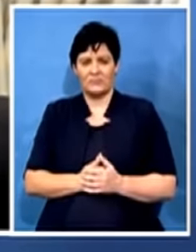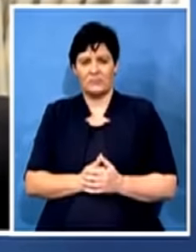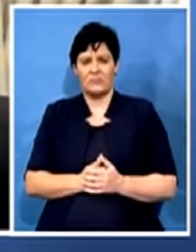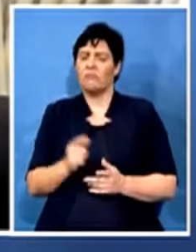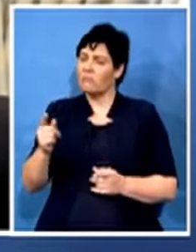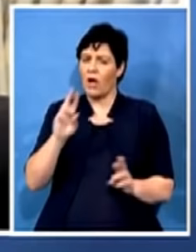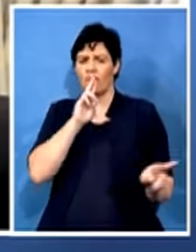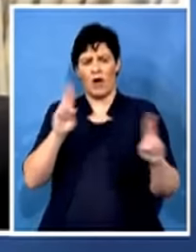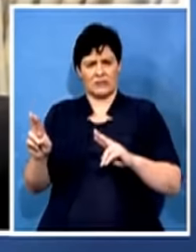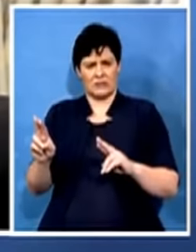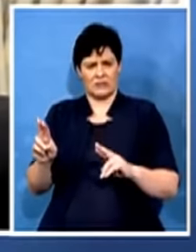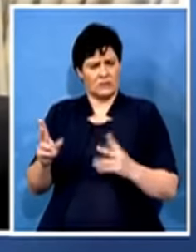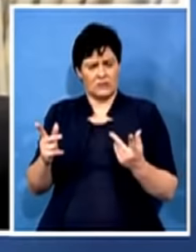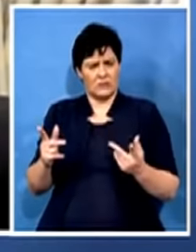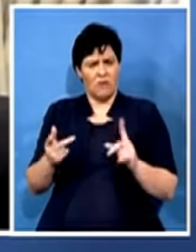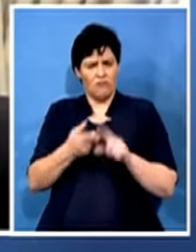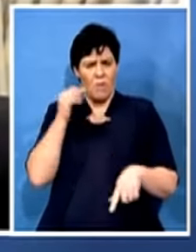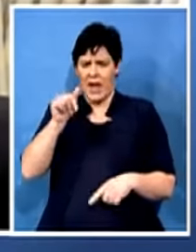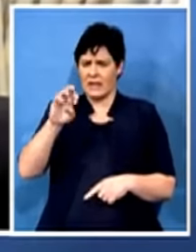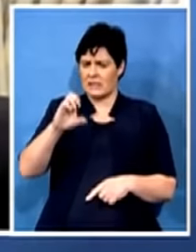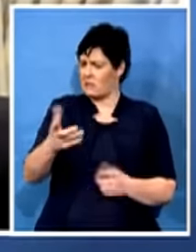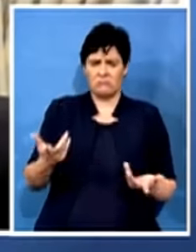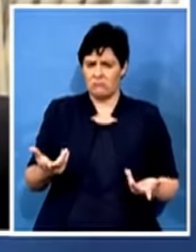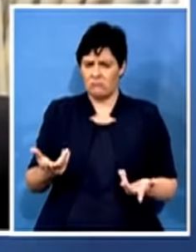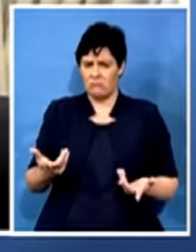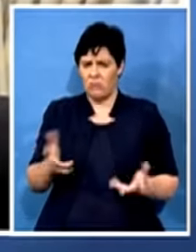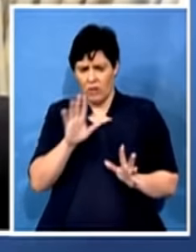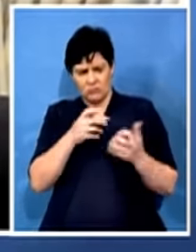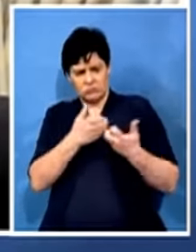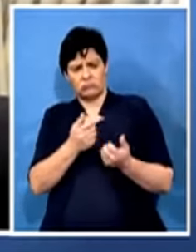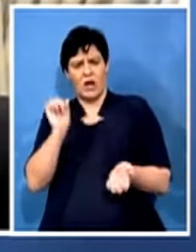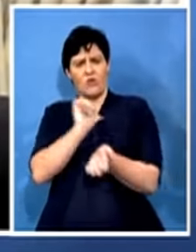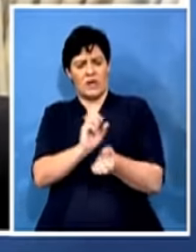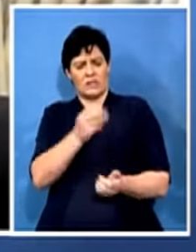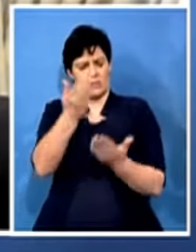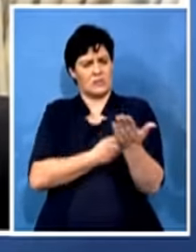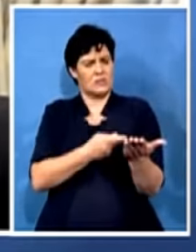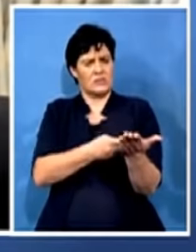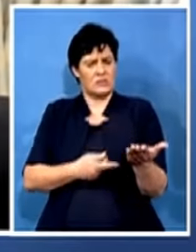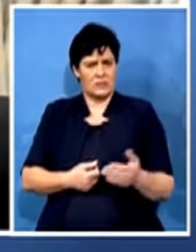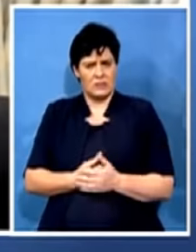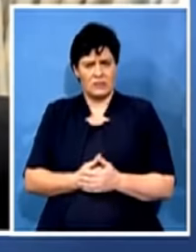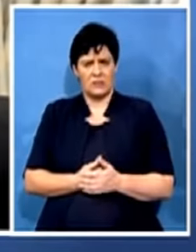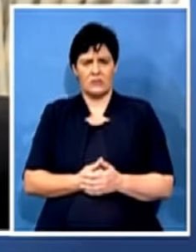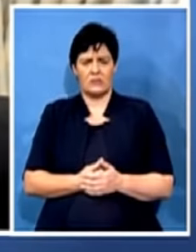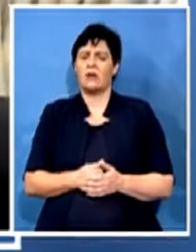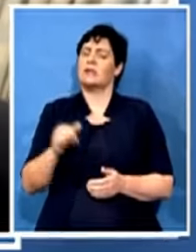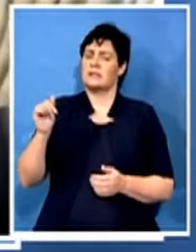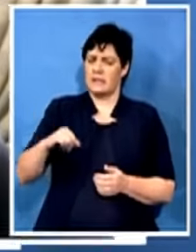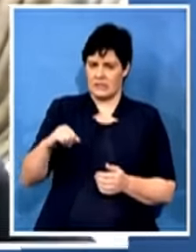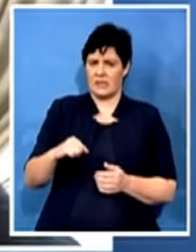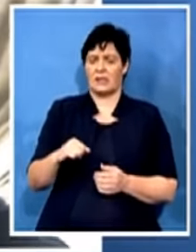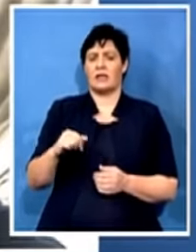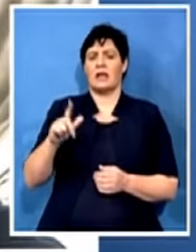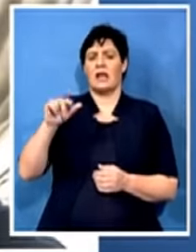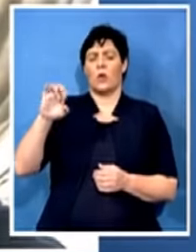ANC with regards to this warrant of arrest? Yes, indeed. The ANC's National Executive Committee